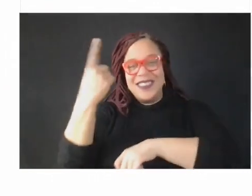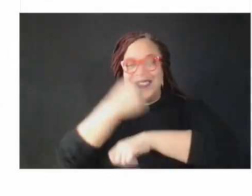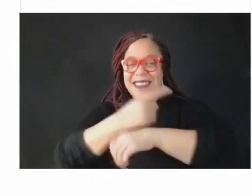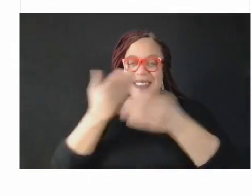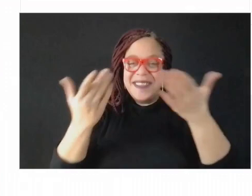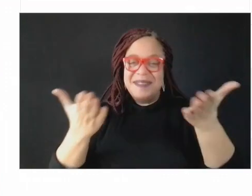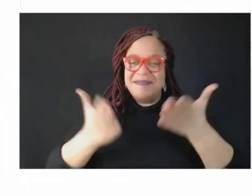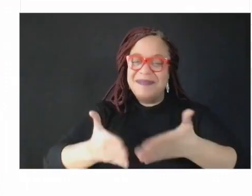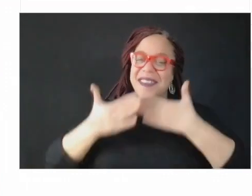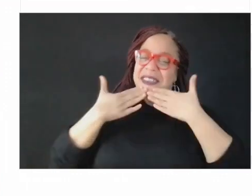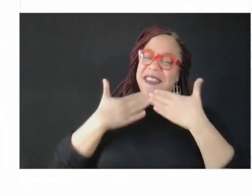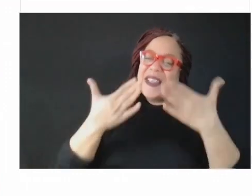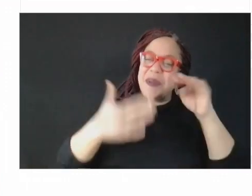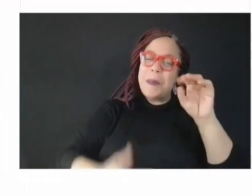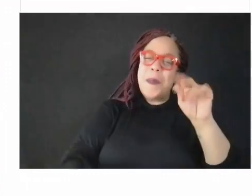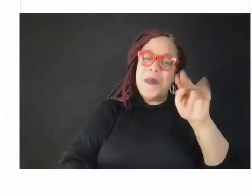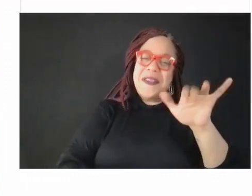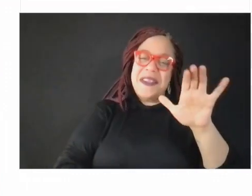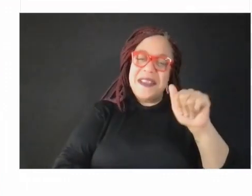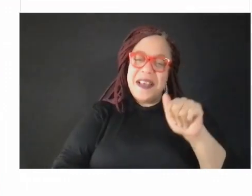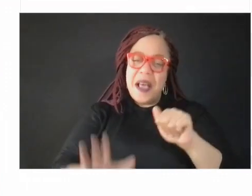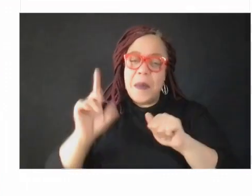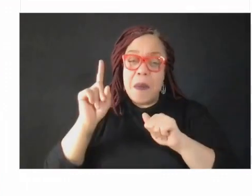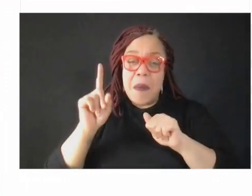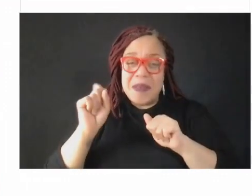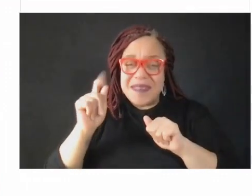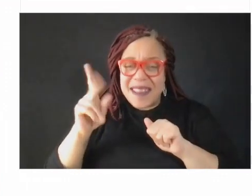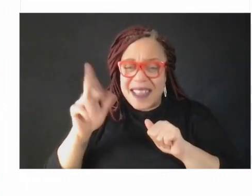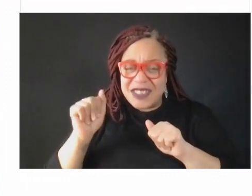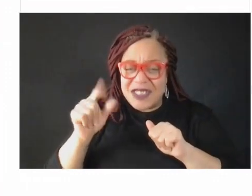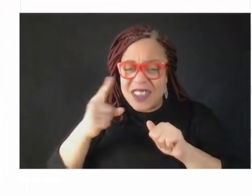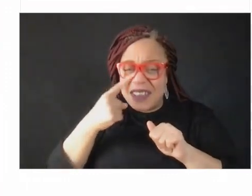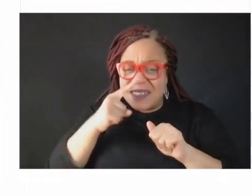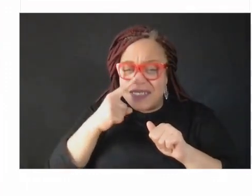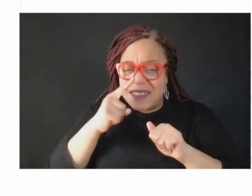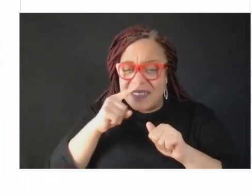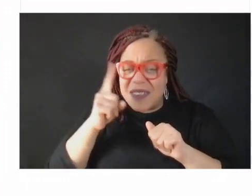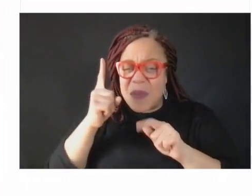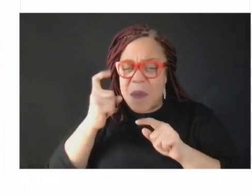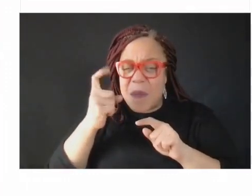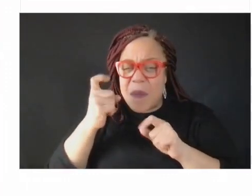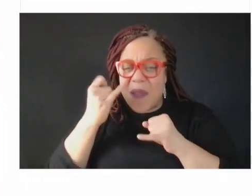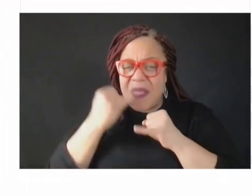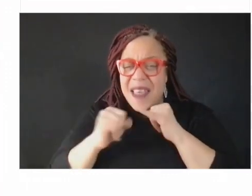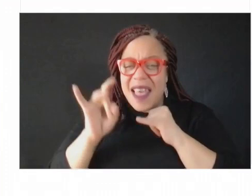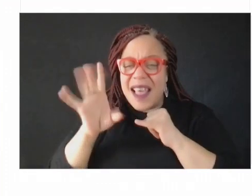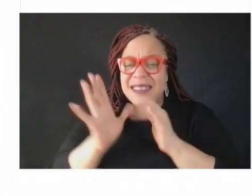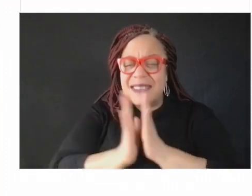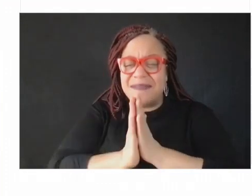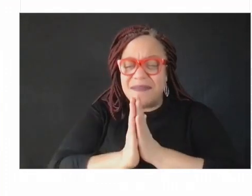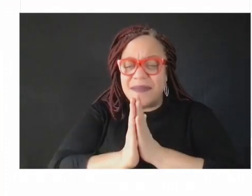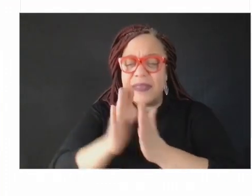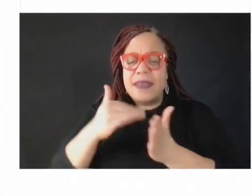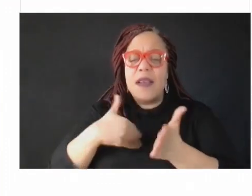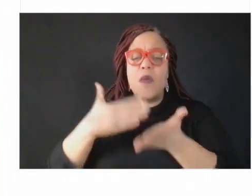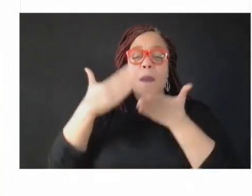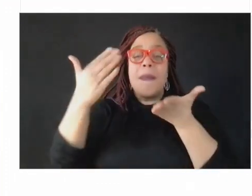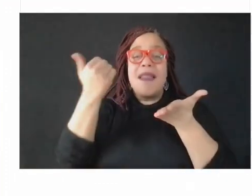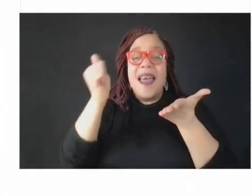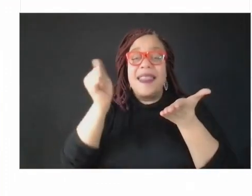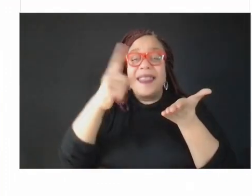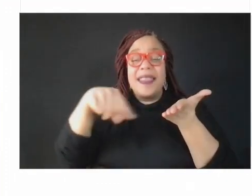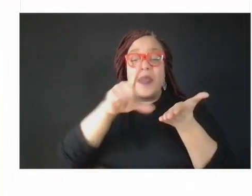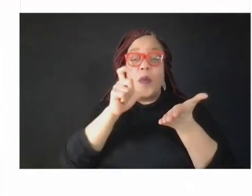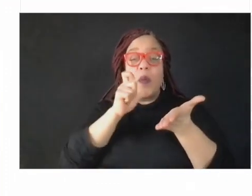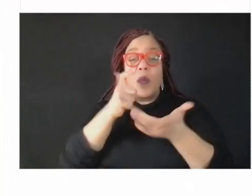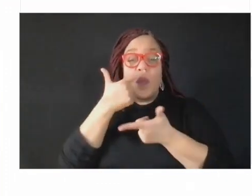Sandra, Sandra, can I be so bold as to give you one last thing? I would recommend that anybody interested in understanding state